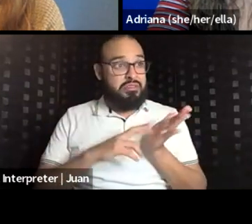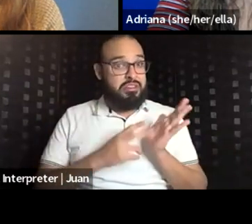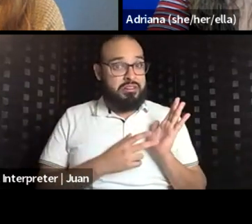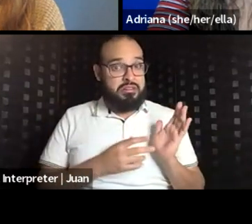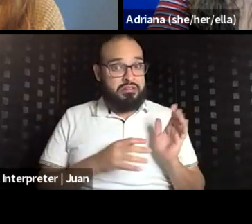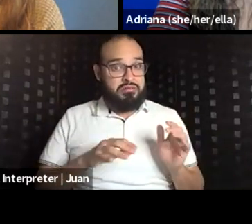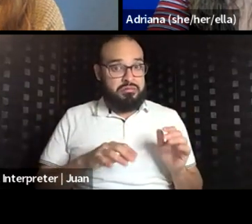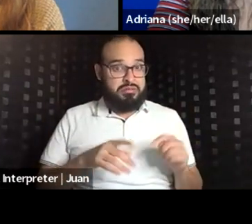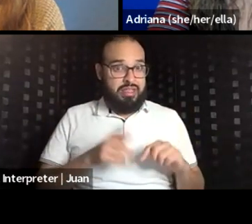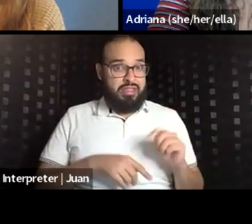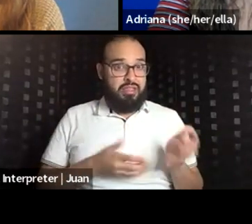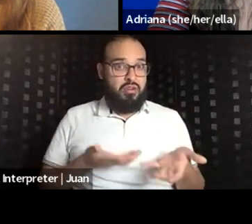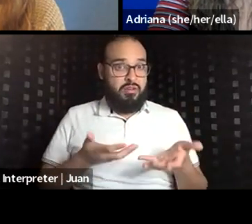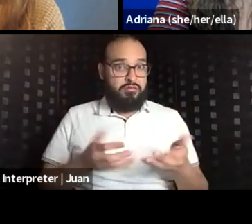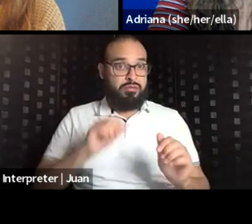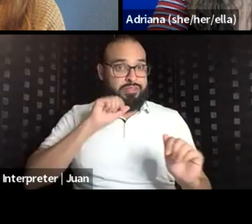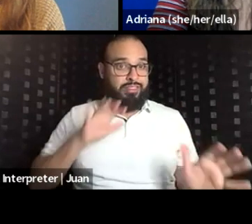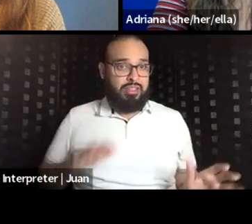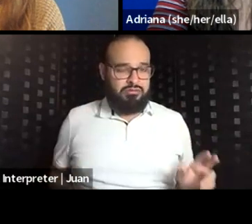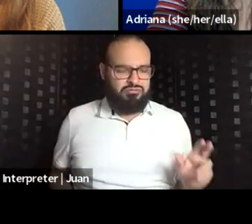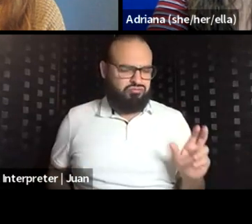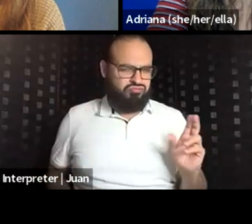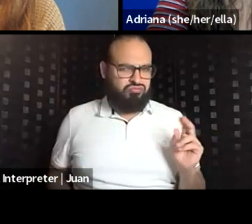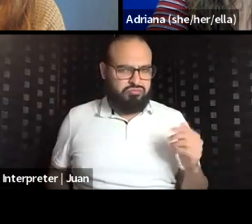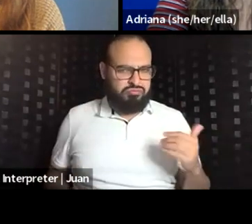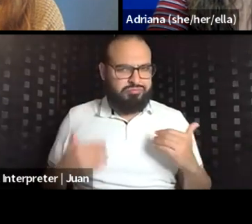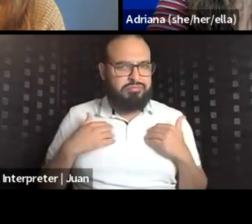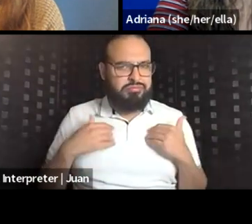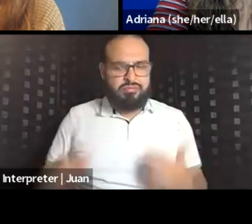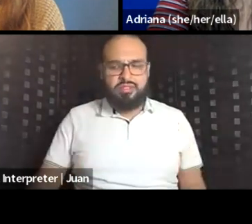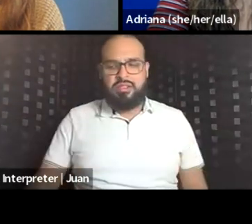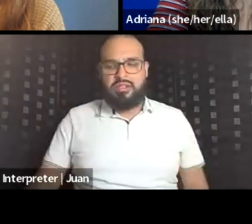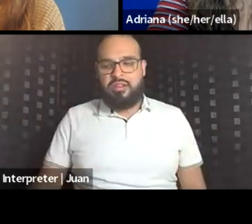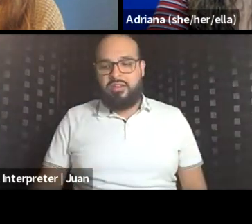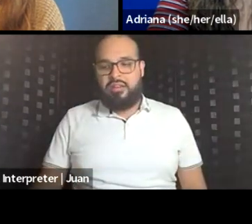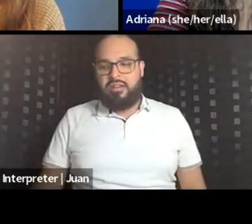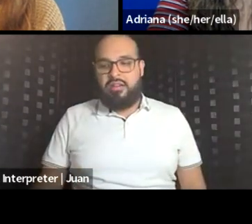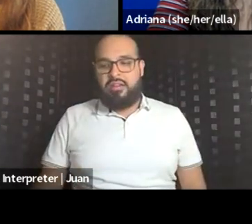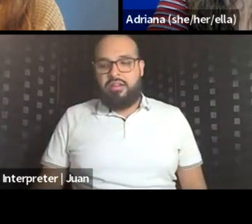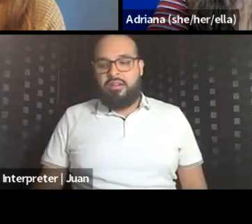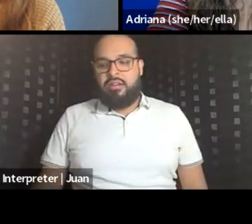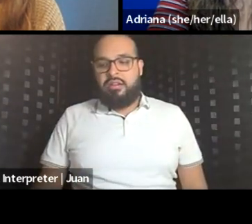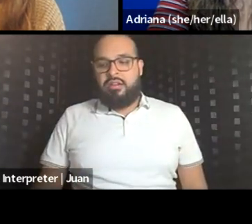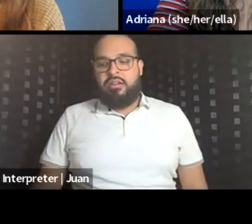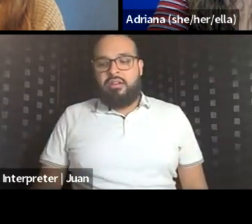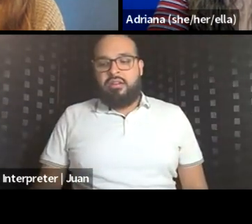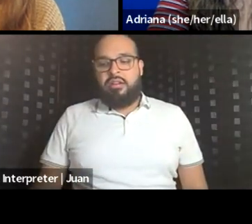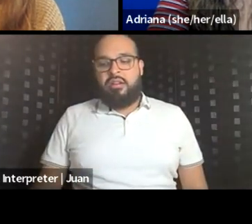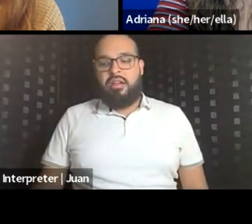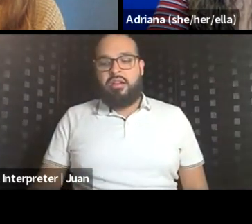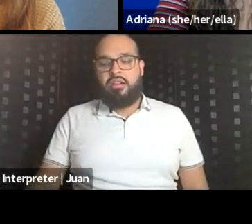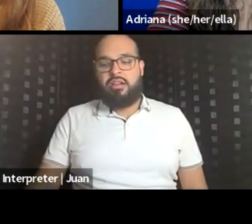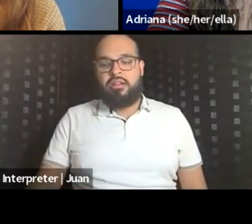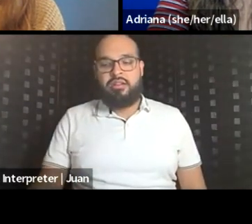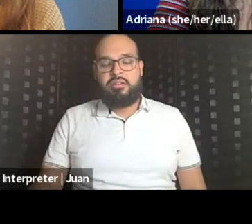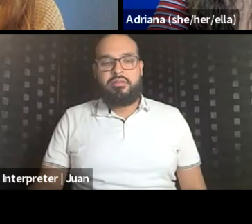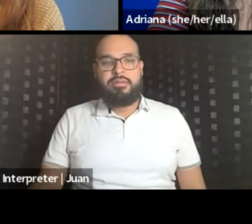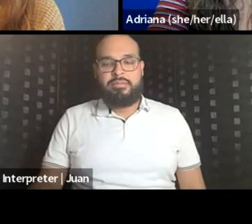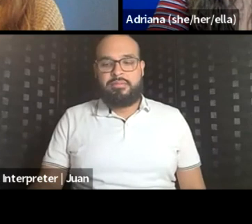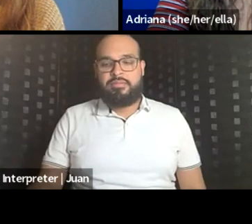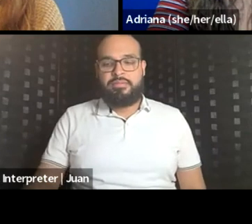something to offer. And am I the only one who sees that? That was about, I don't know, maybe